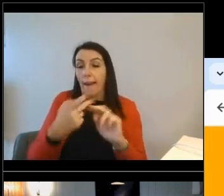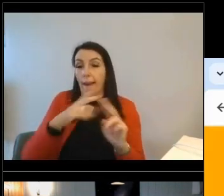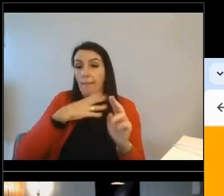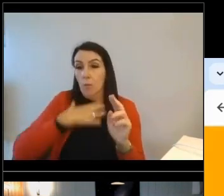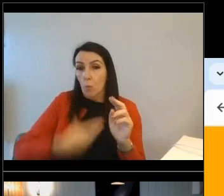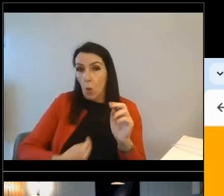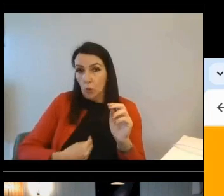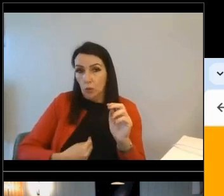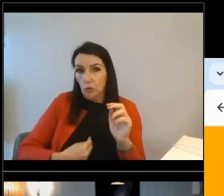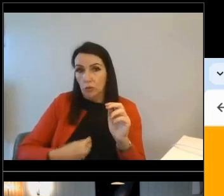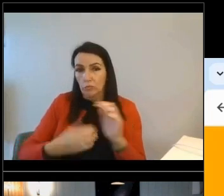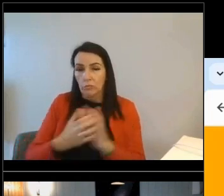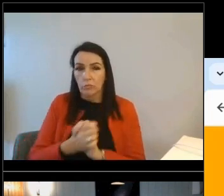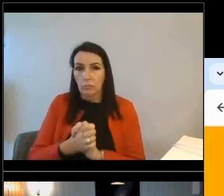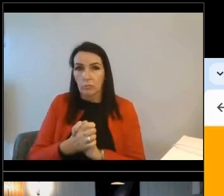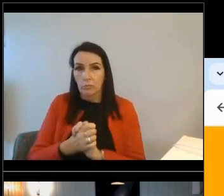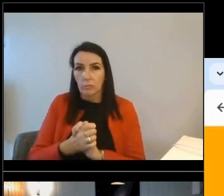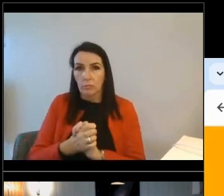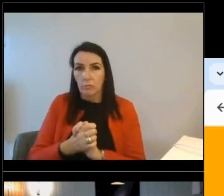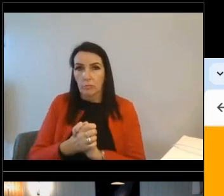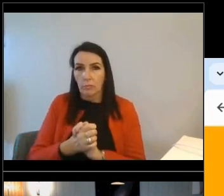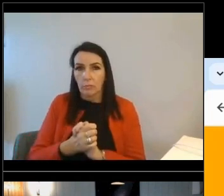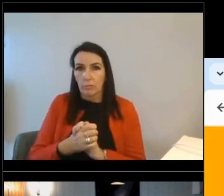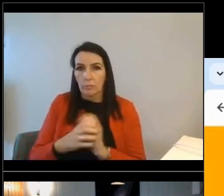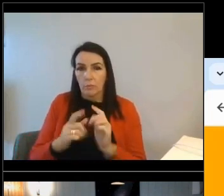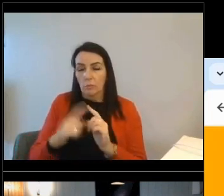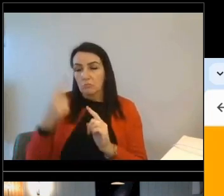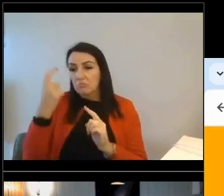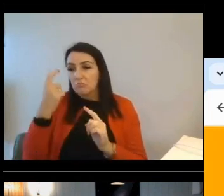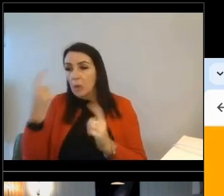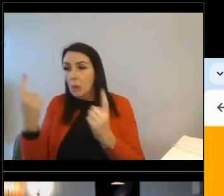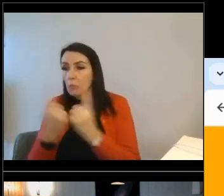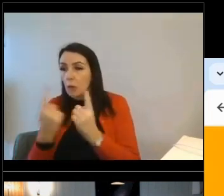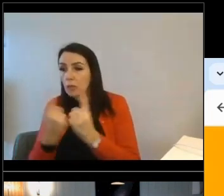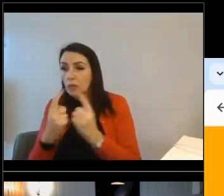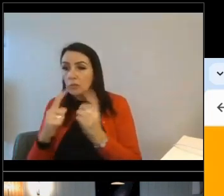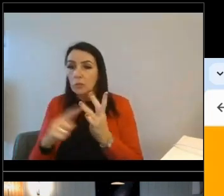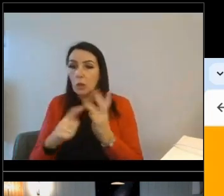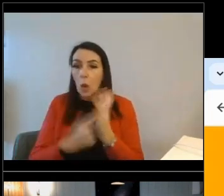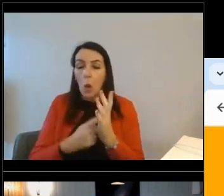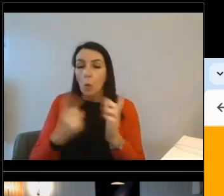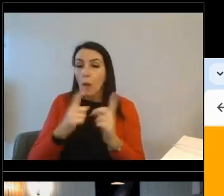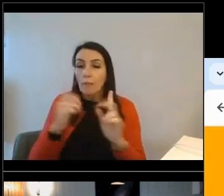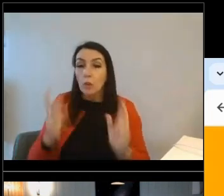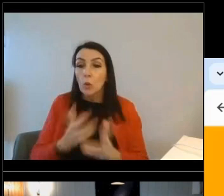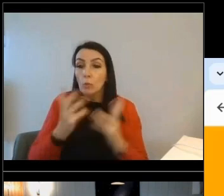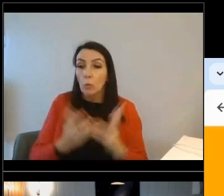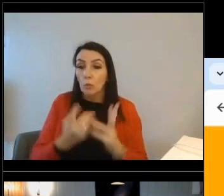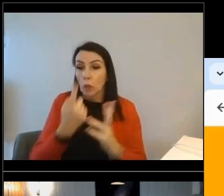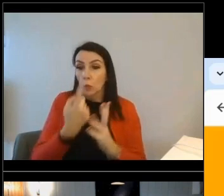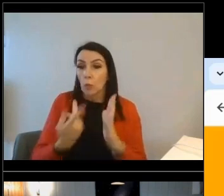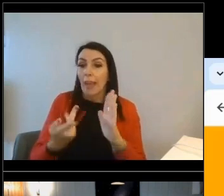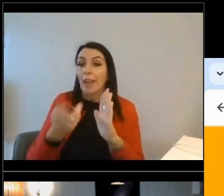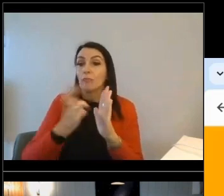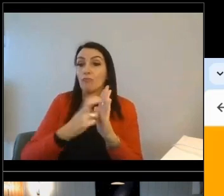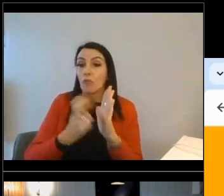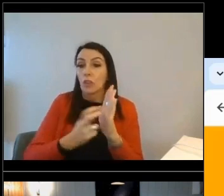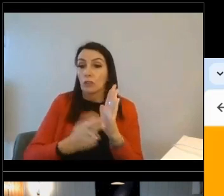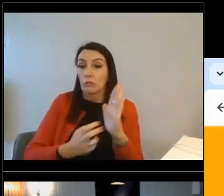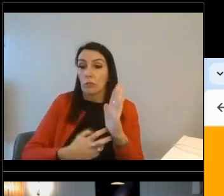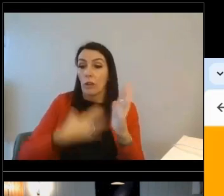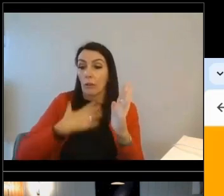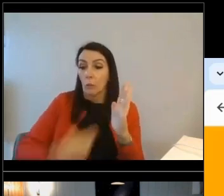exercise alongside any particular product that you've launched or are promoting, then there is the option that you could enforce